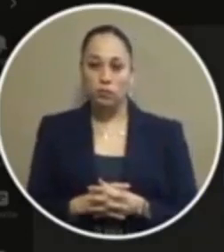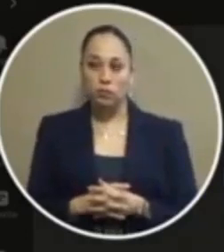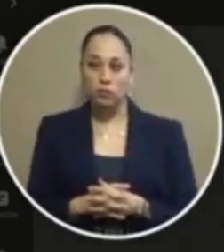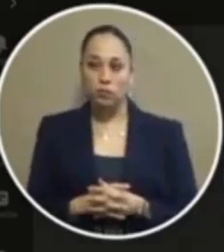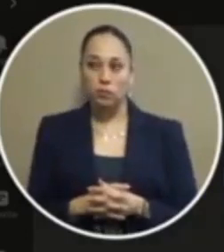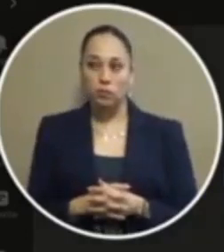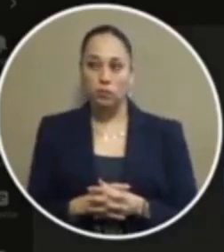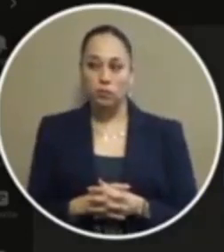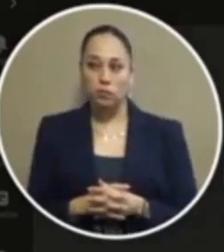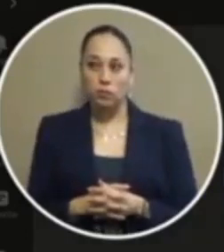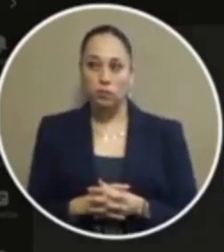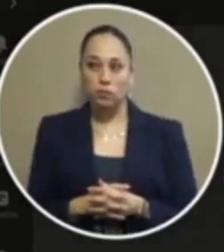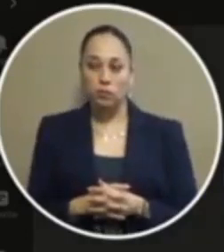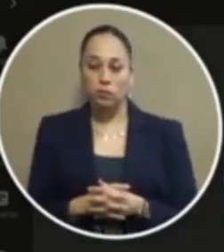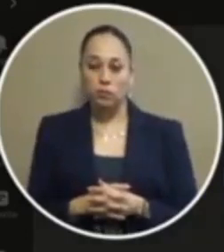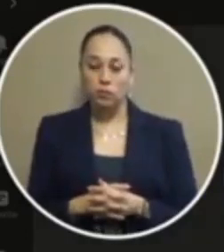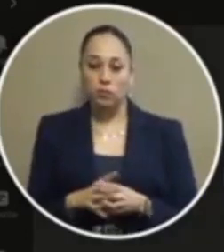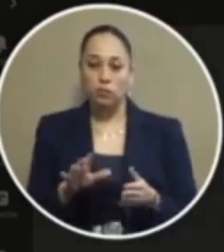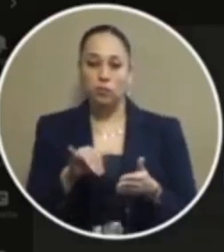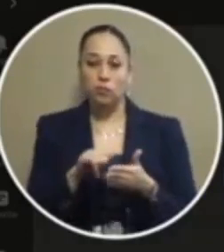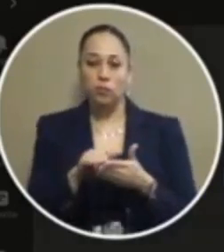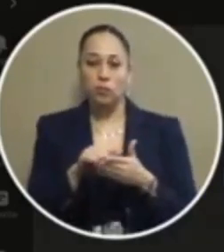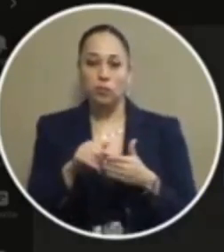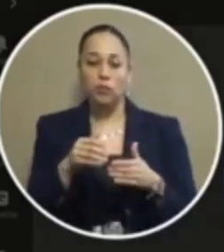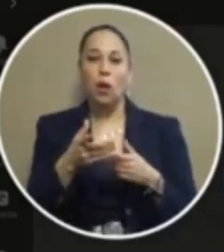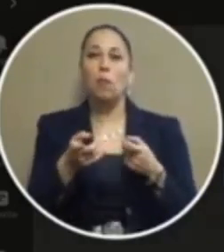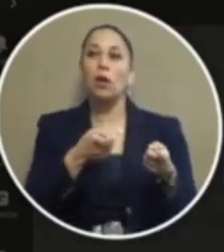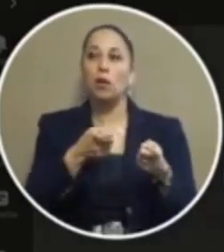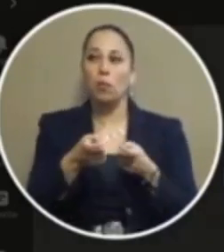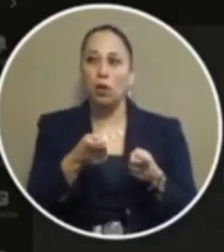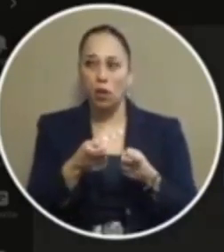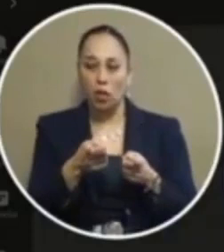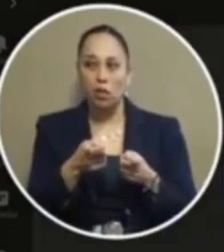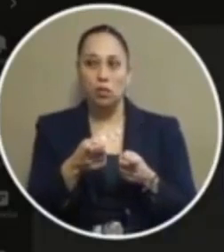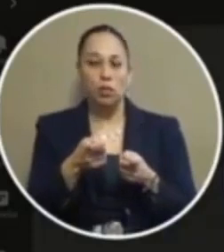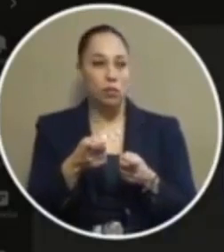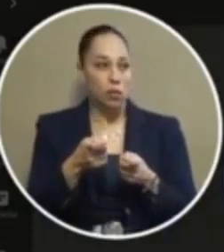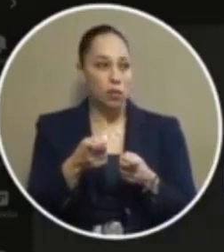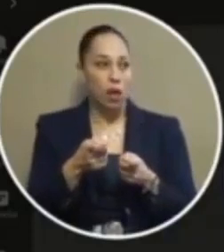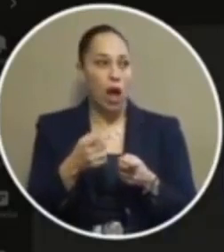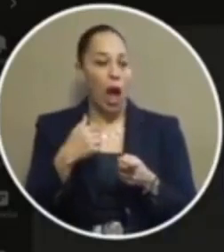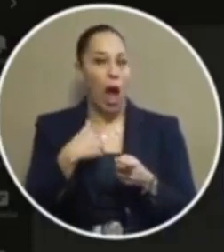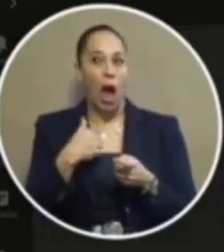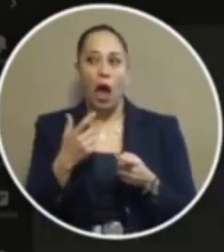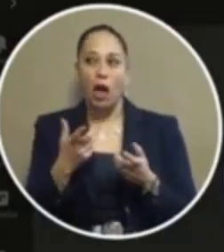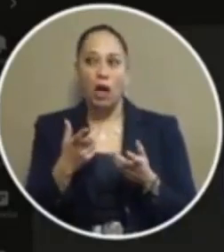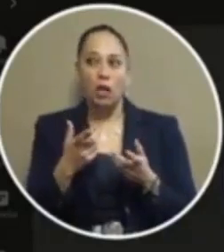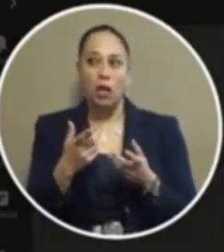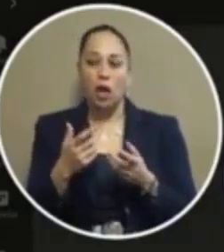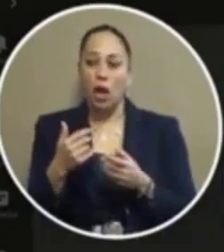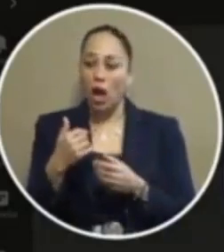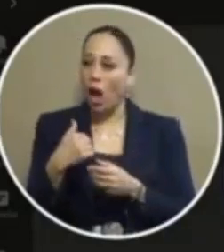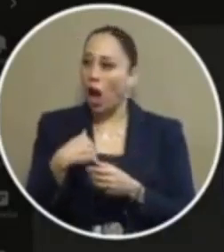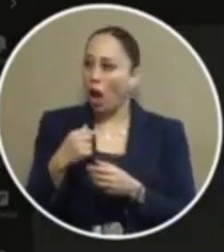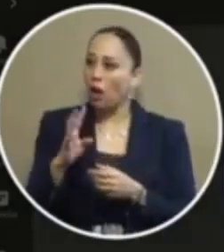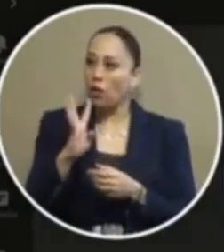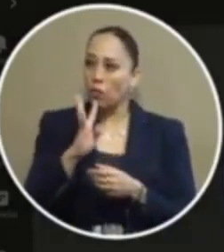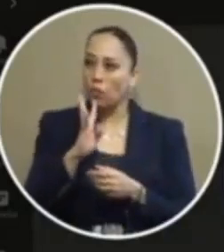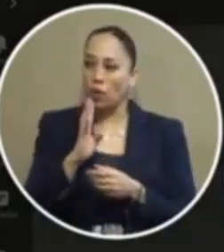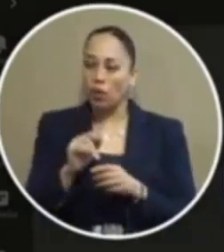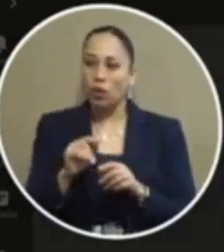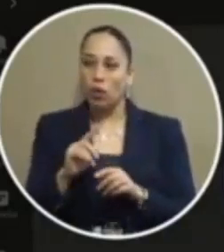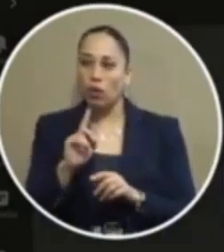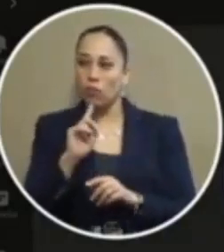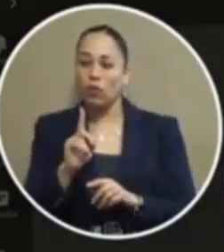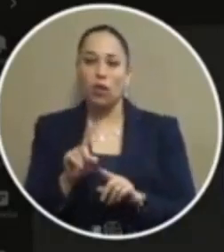is he still on the call with him and he promised to send me some information this is dion map i never received it i just i spoke to him and had a very